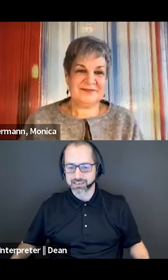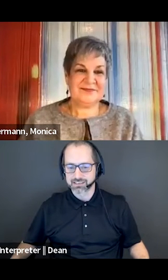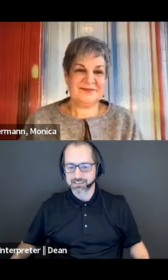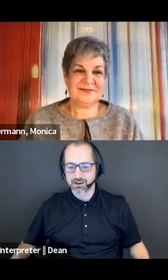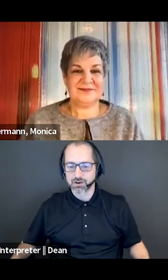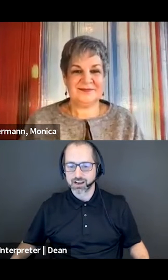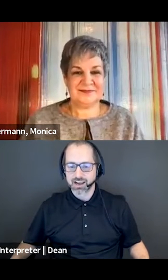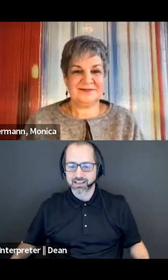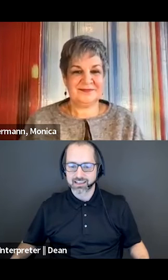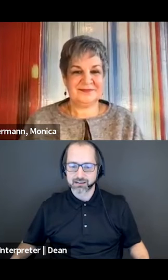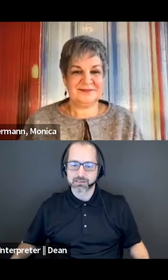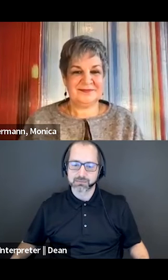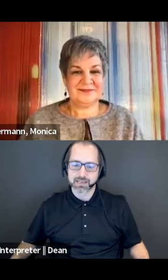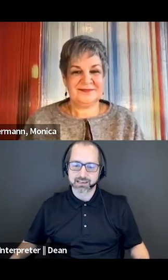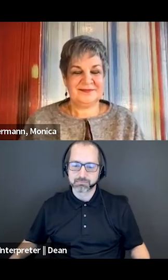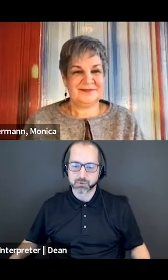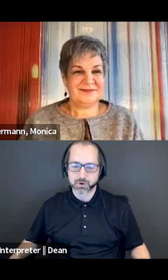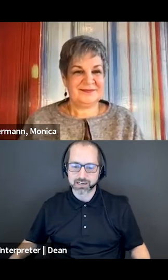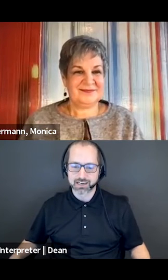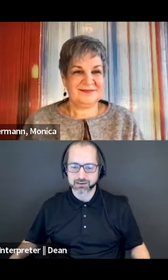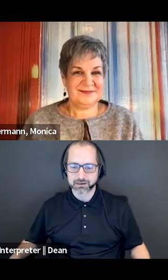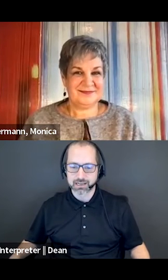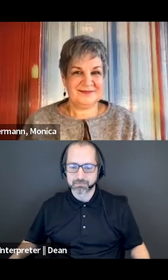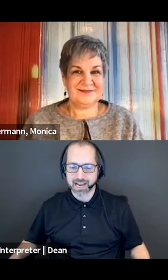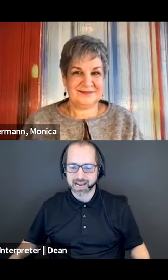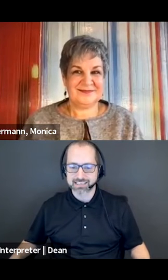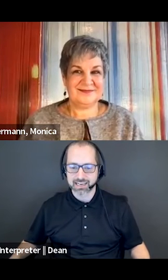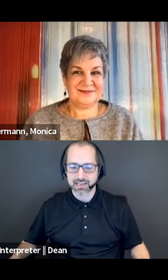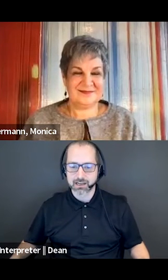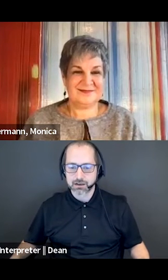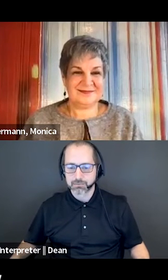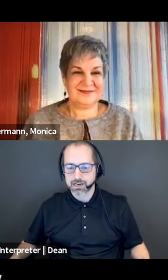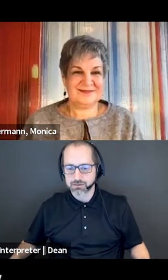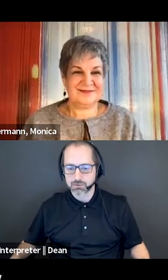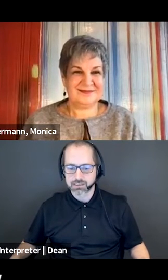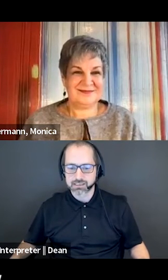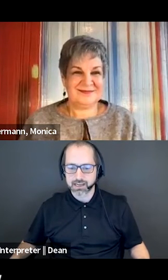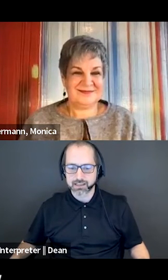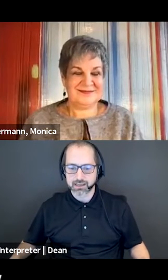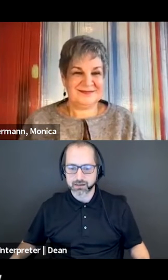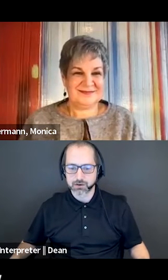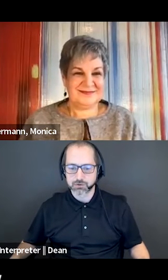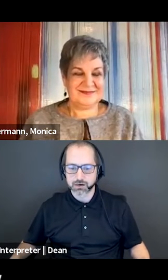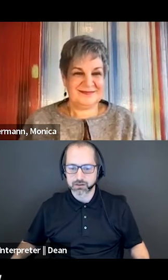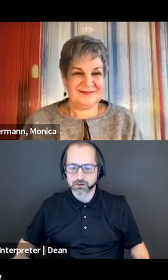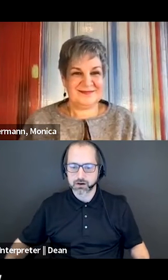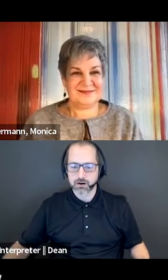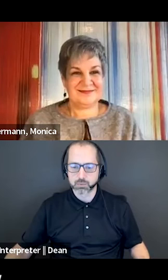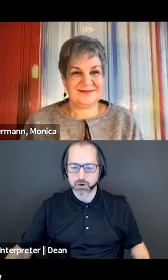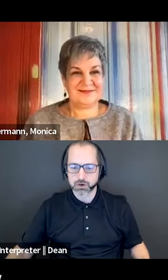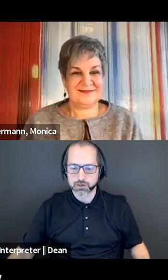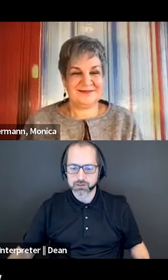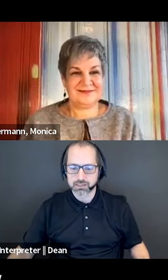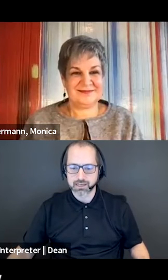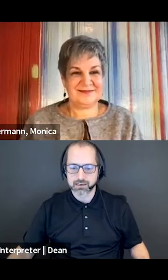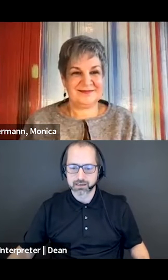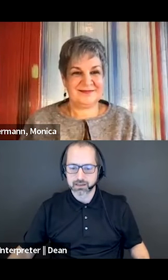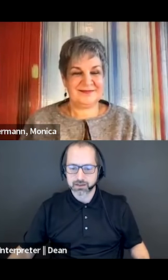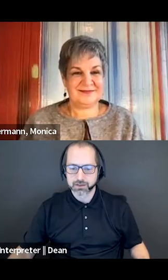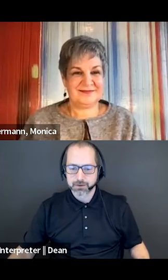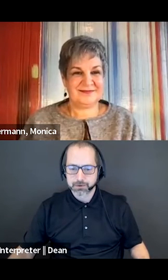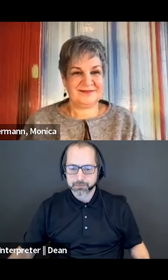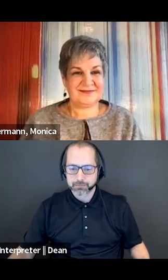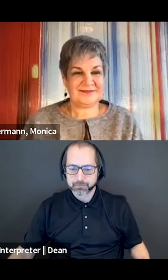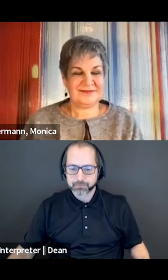languages. So I think I'm just making a point here in passing. But I just want to say that, you know, there are words that